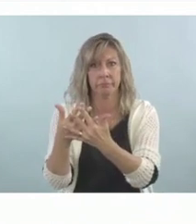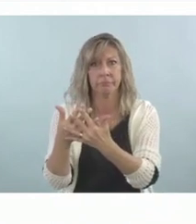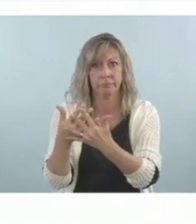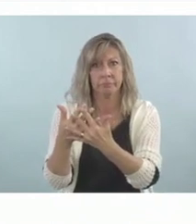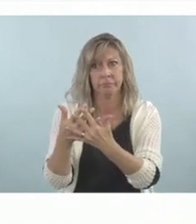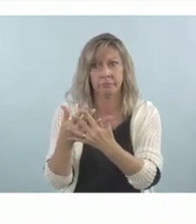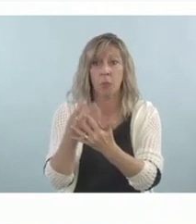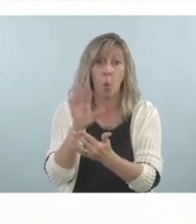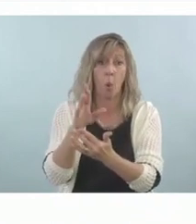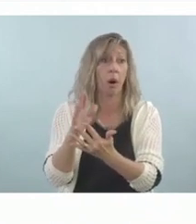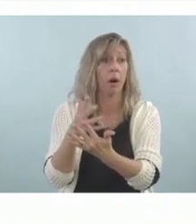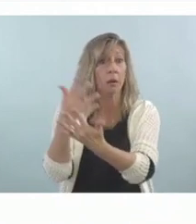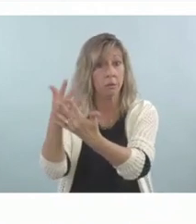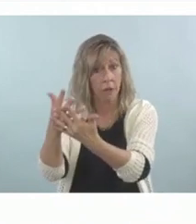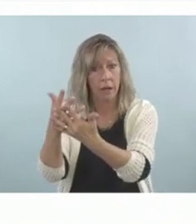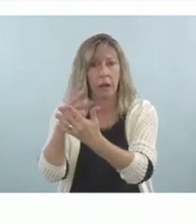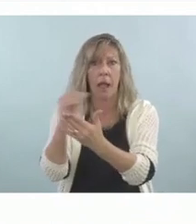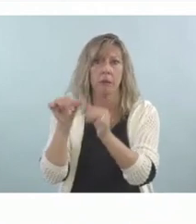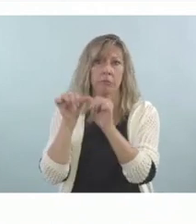for longer stays.